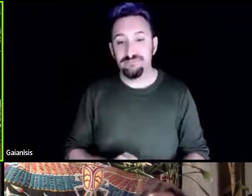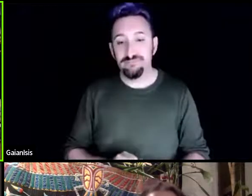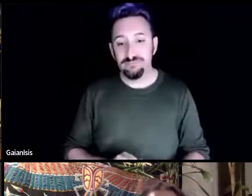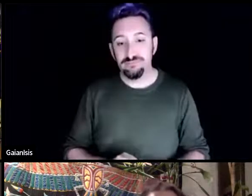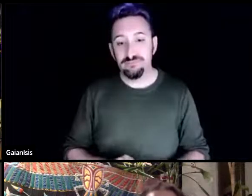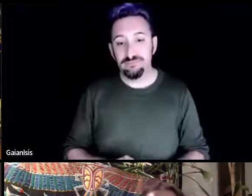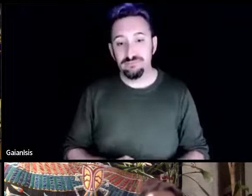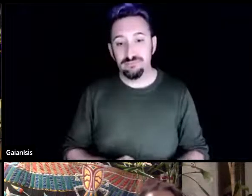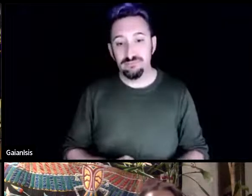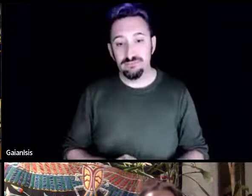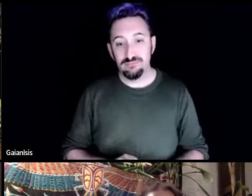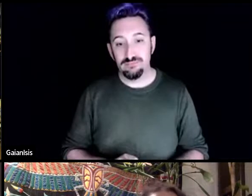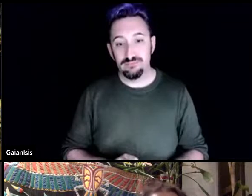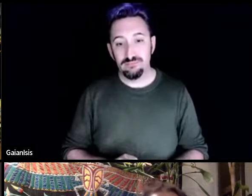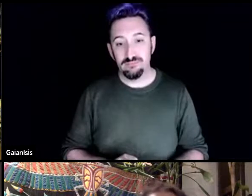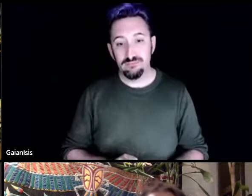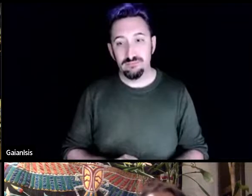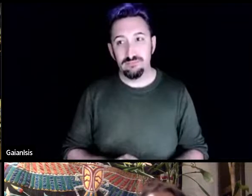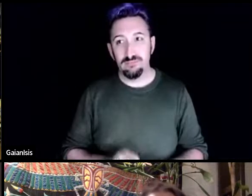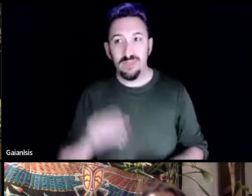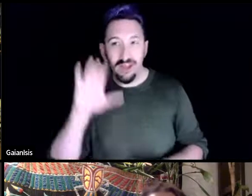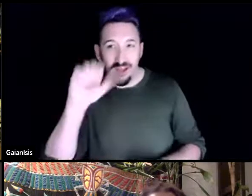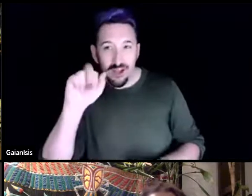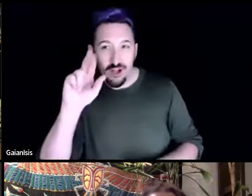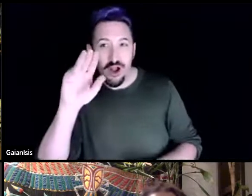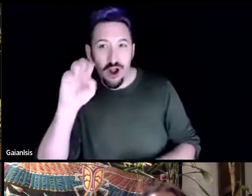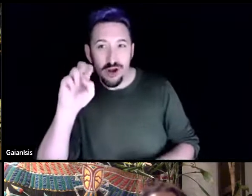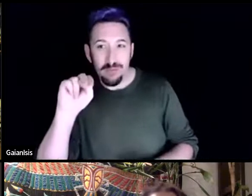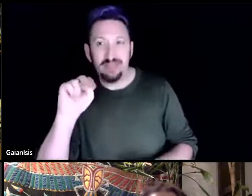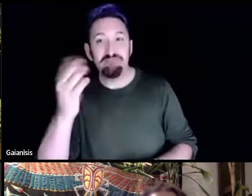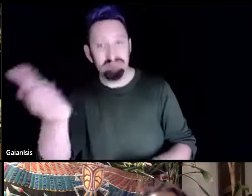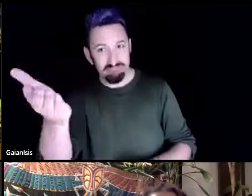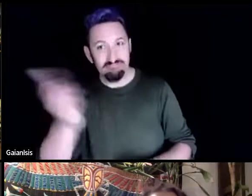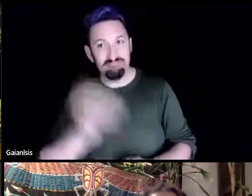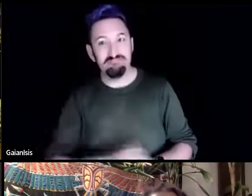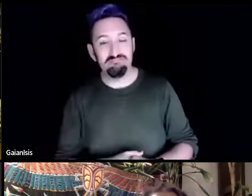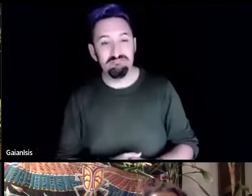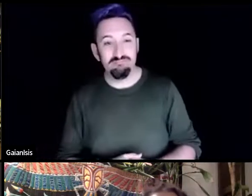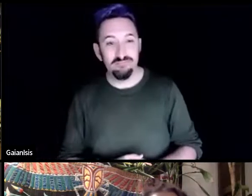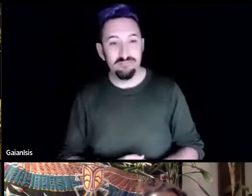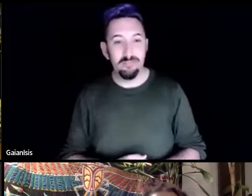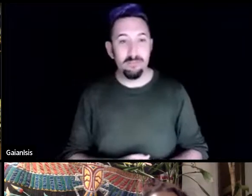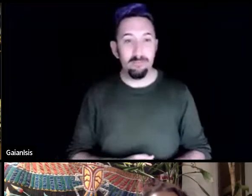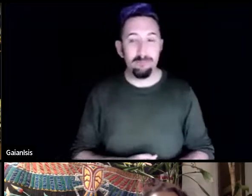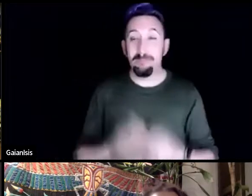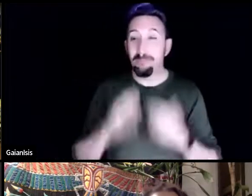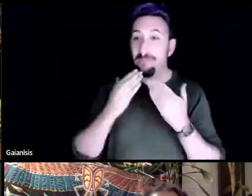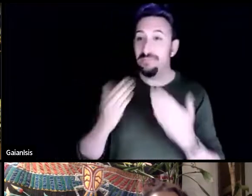carmen you're invited to speak thank you so much